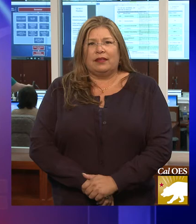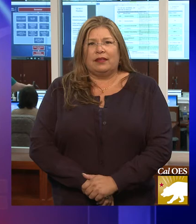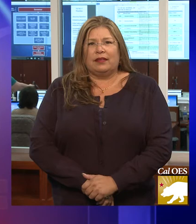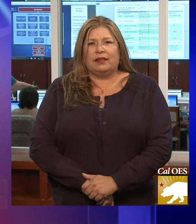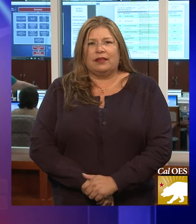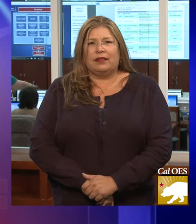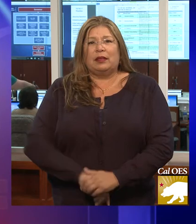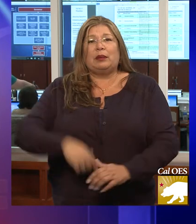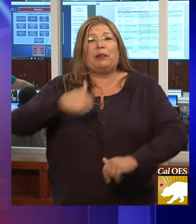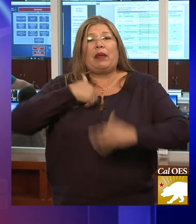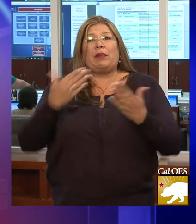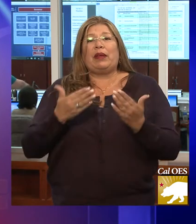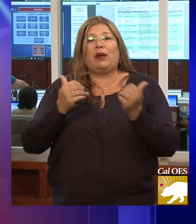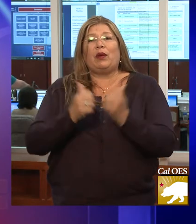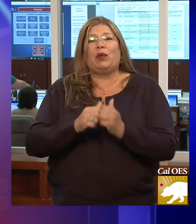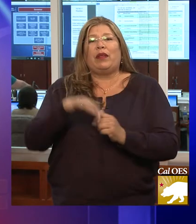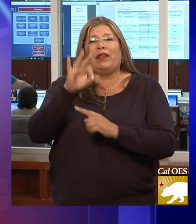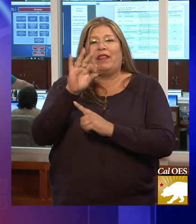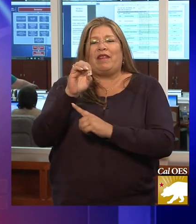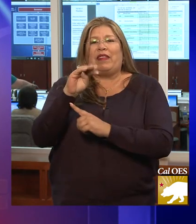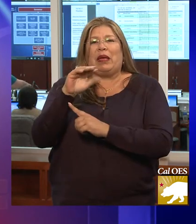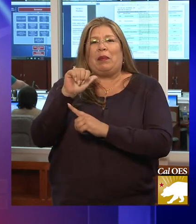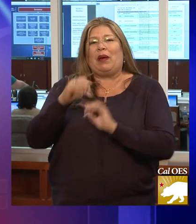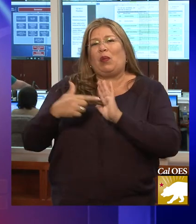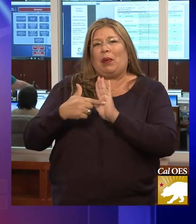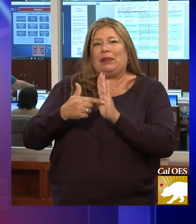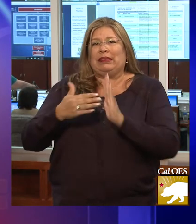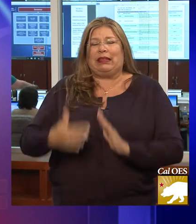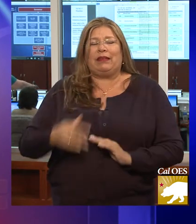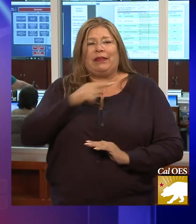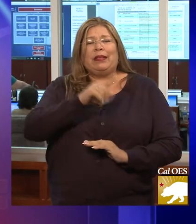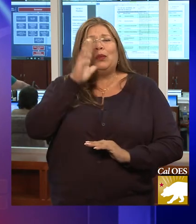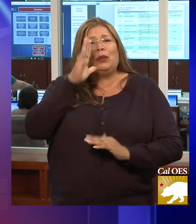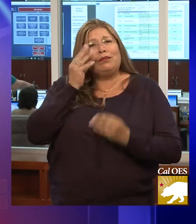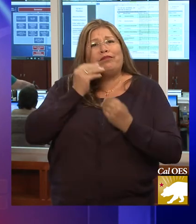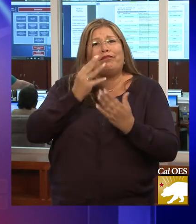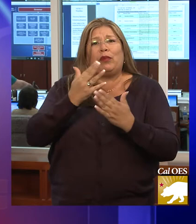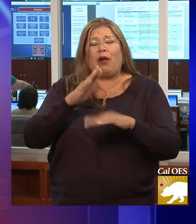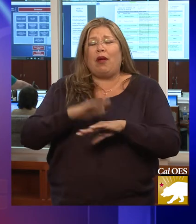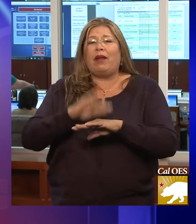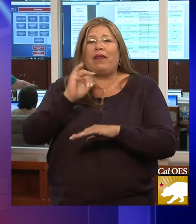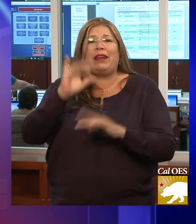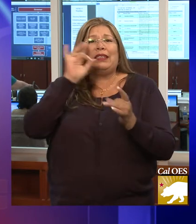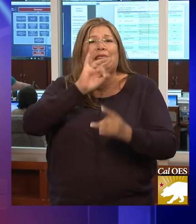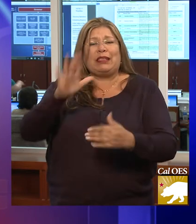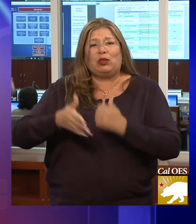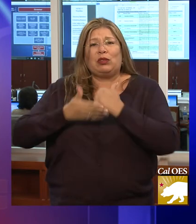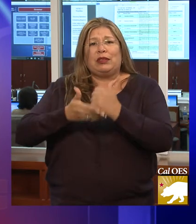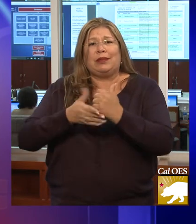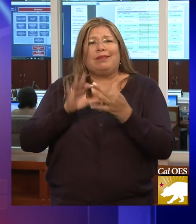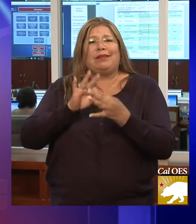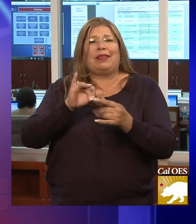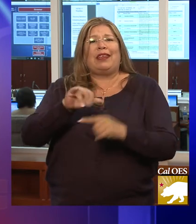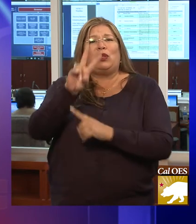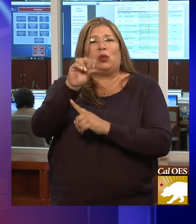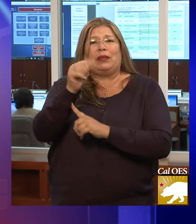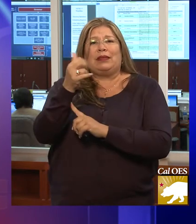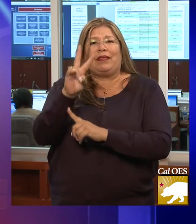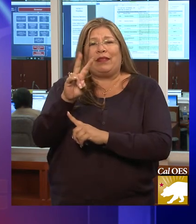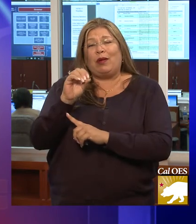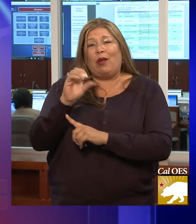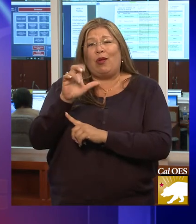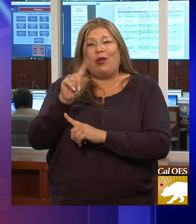I'm here with David from FEMA and he's going to give us some updates on disaster assistance regarding the 2017 October